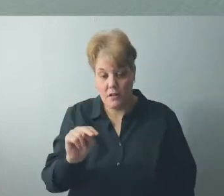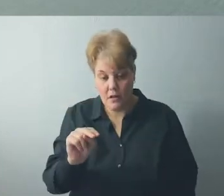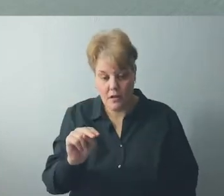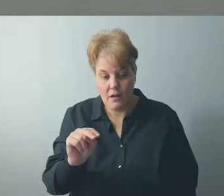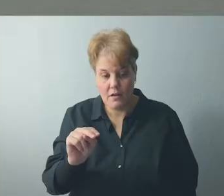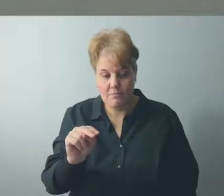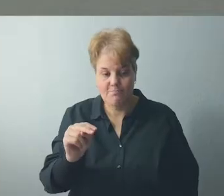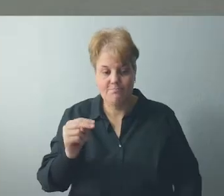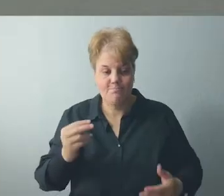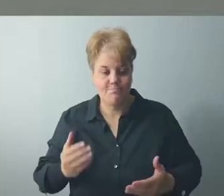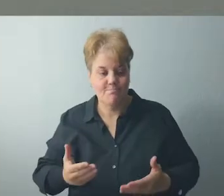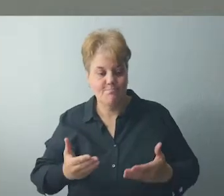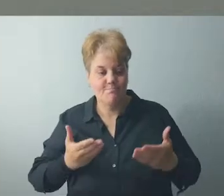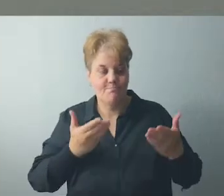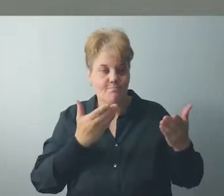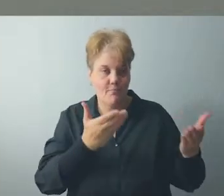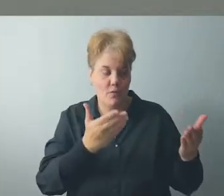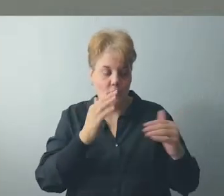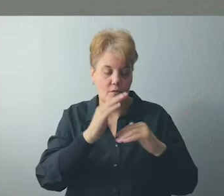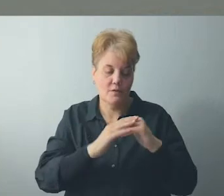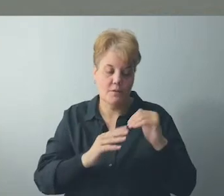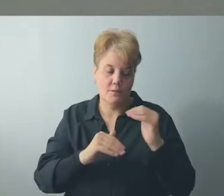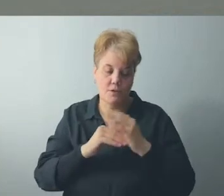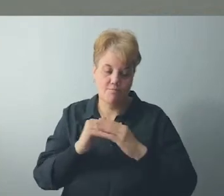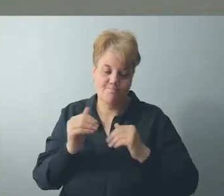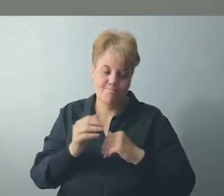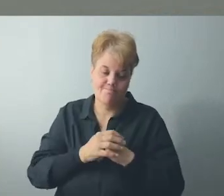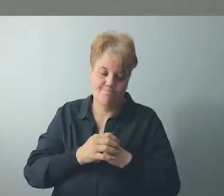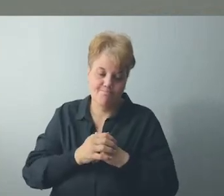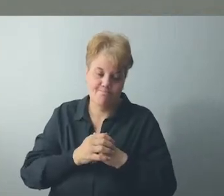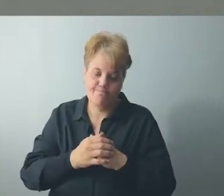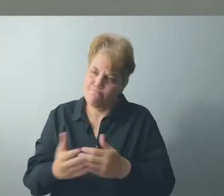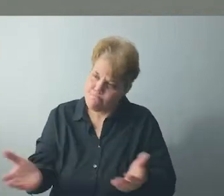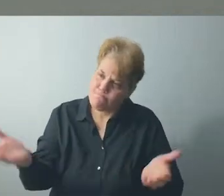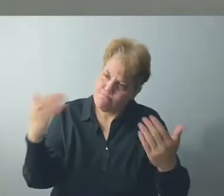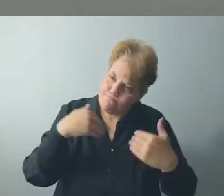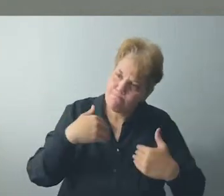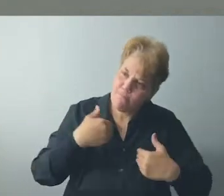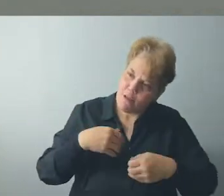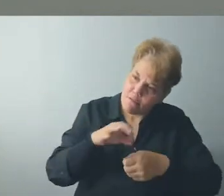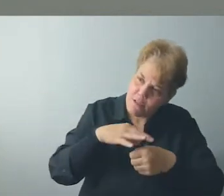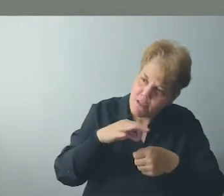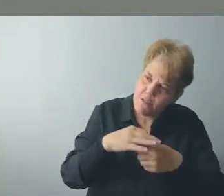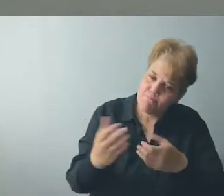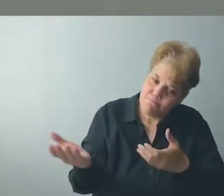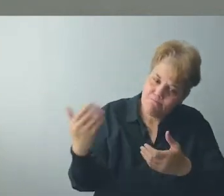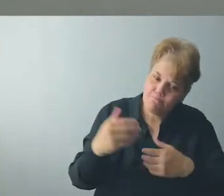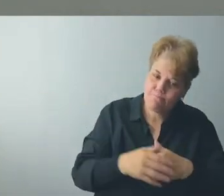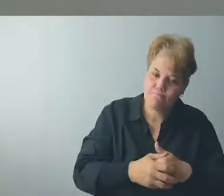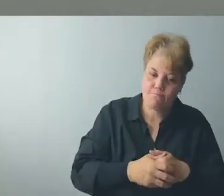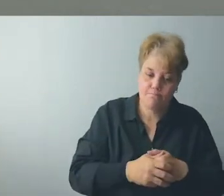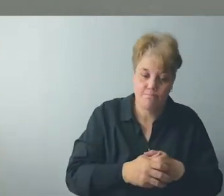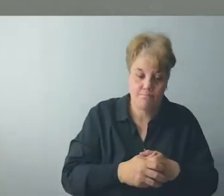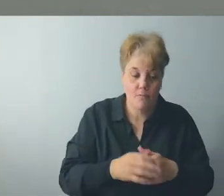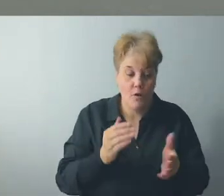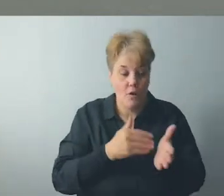The stranger would ask. And when they turned to him, his smile was often their hope.